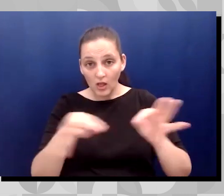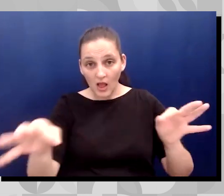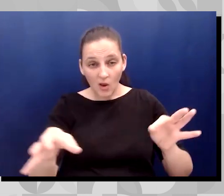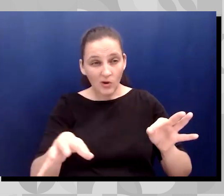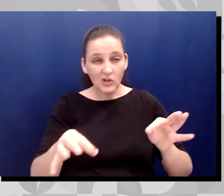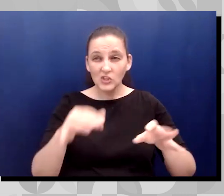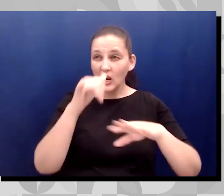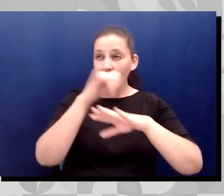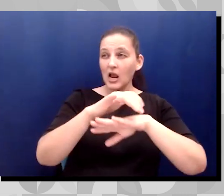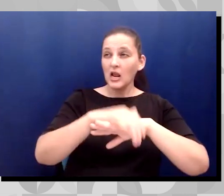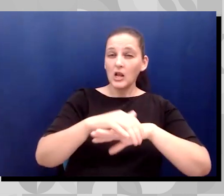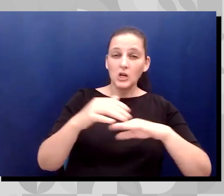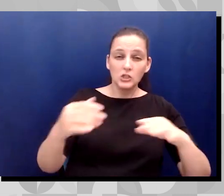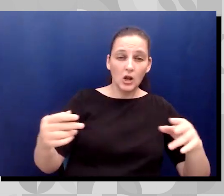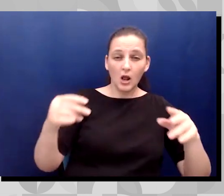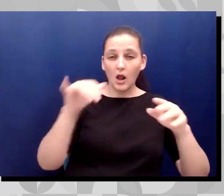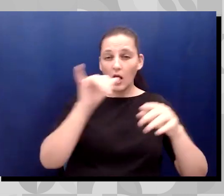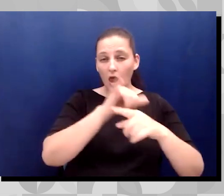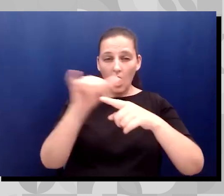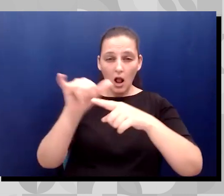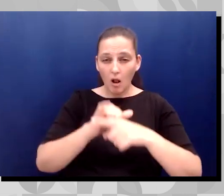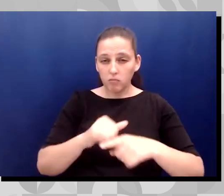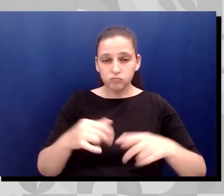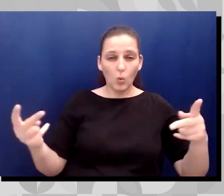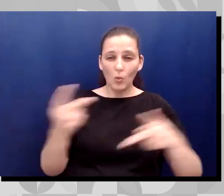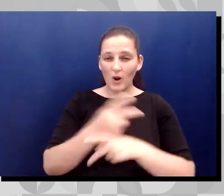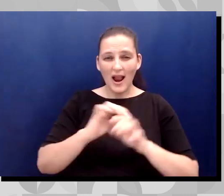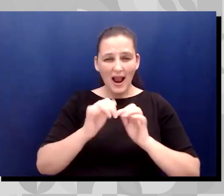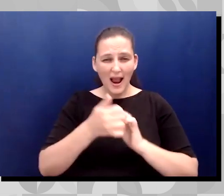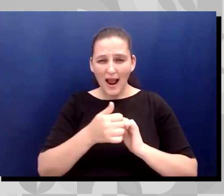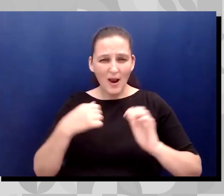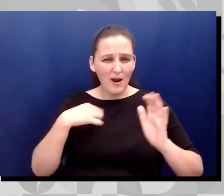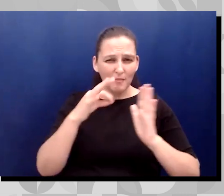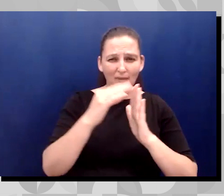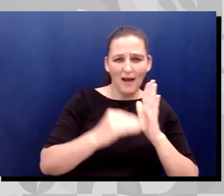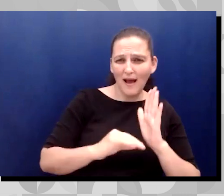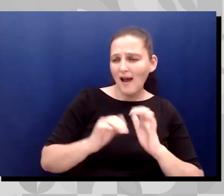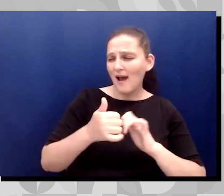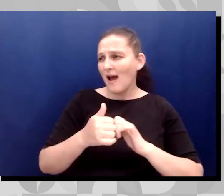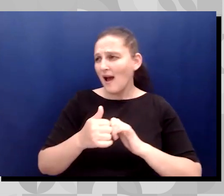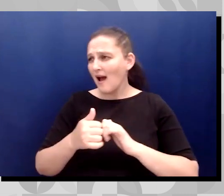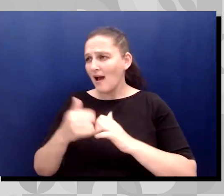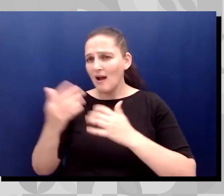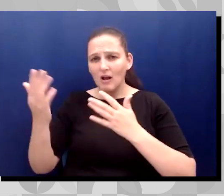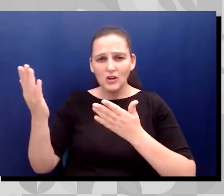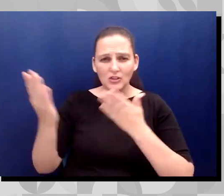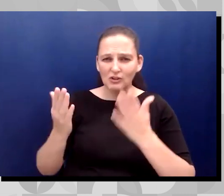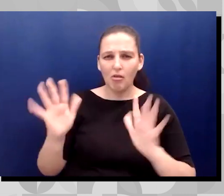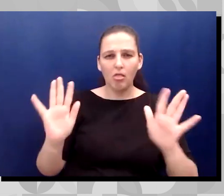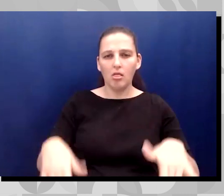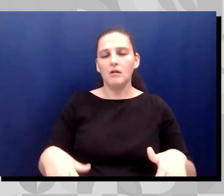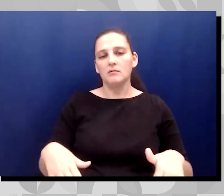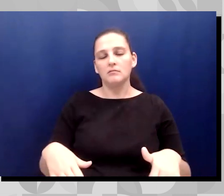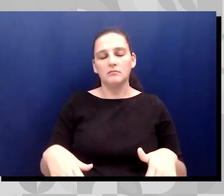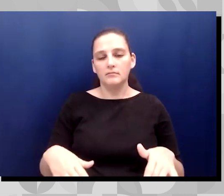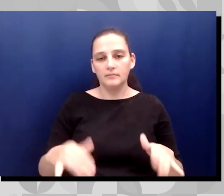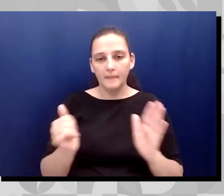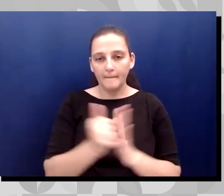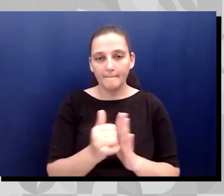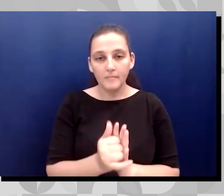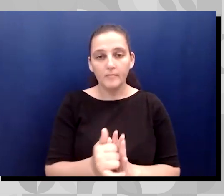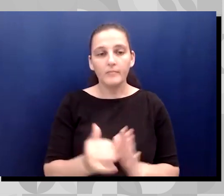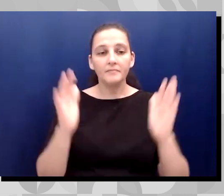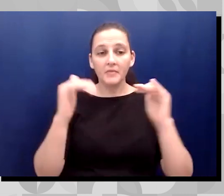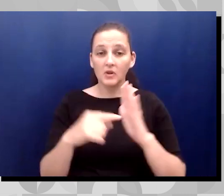required to even apply, let alone get the needed services. I'd like to share with you how breaking down barriers like